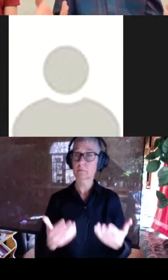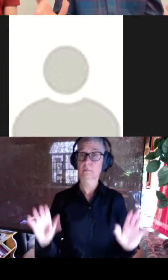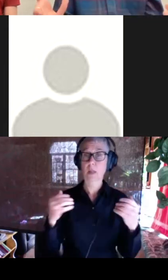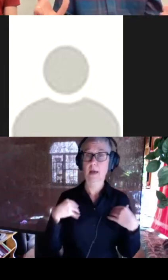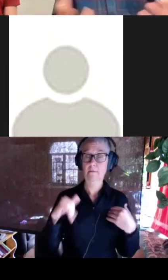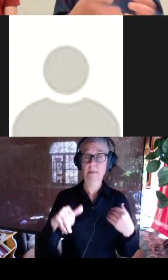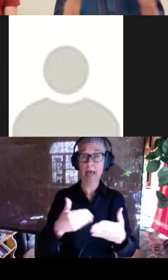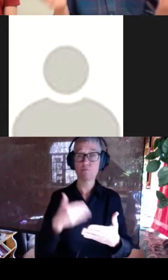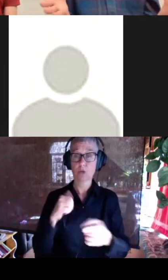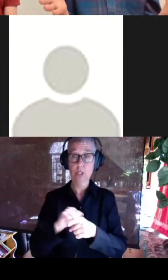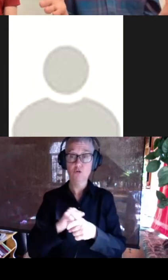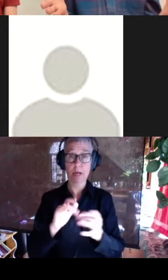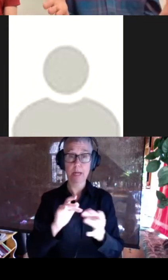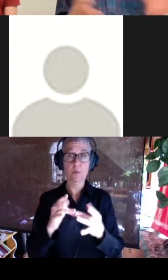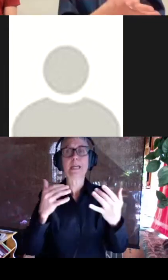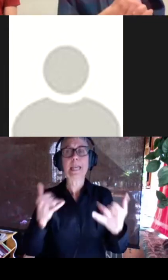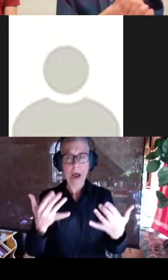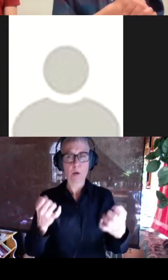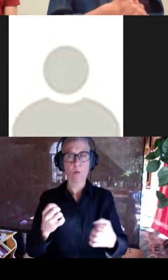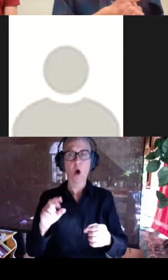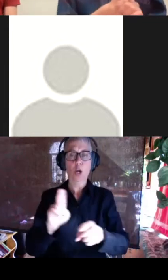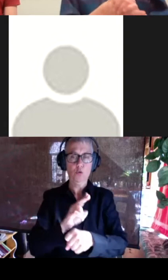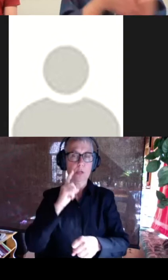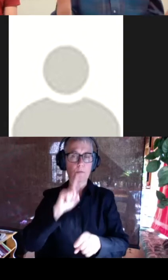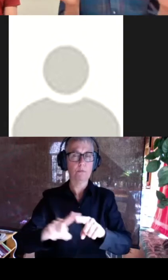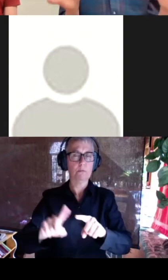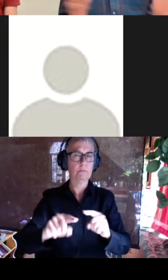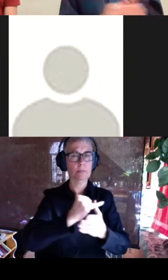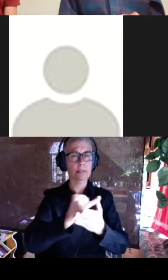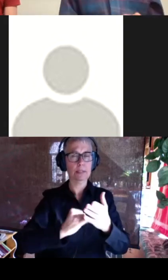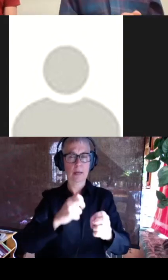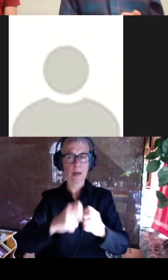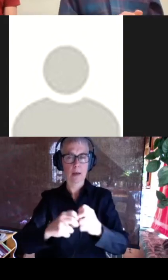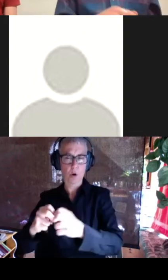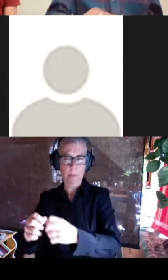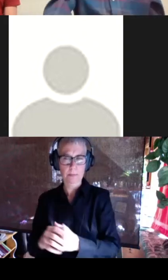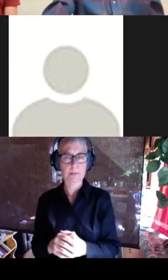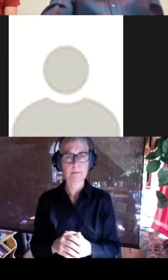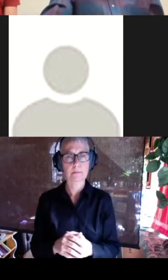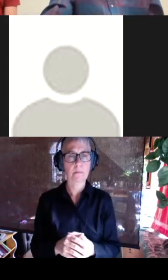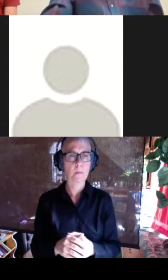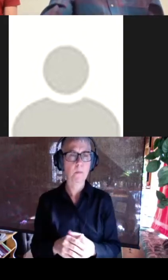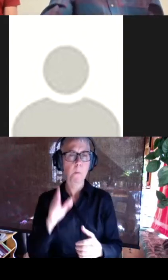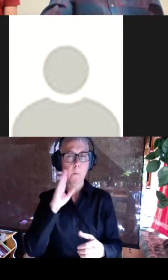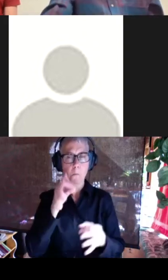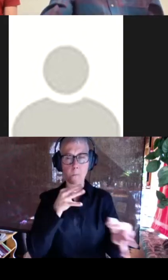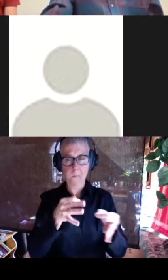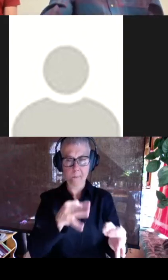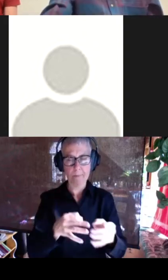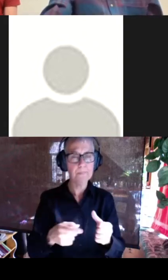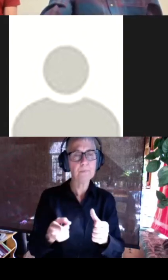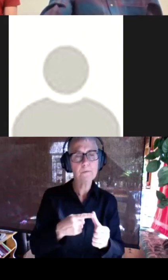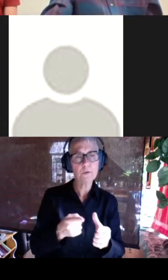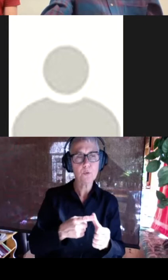tried to use it for these different design problems and so now I'll just go through some the design problems and the first one is